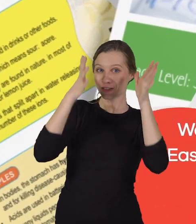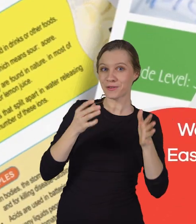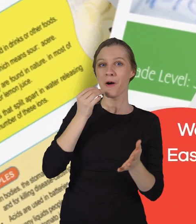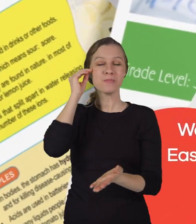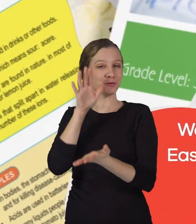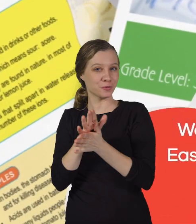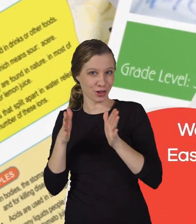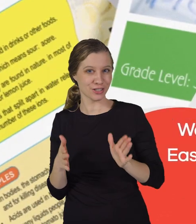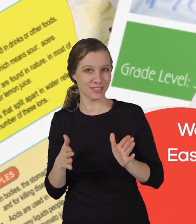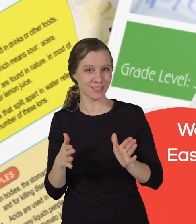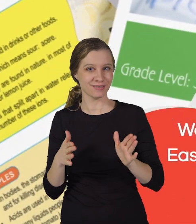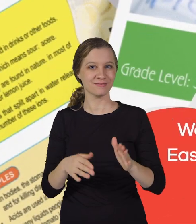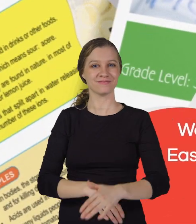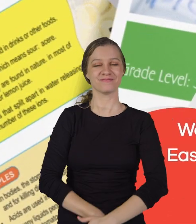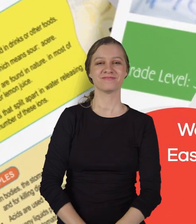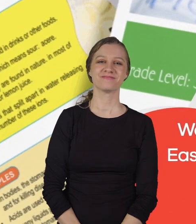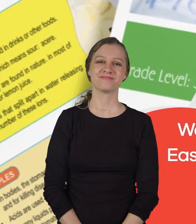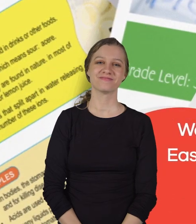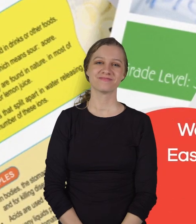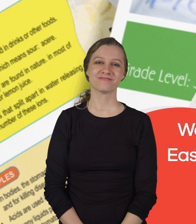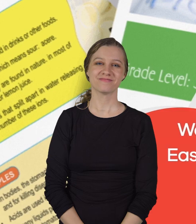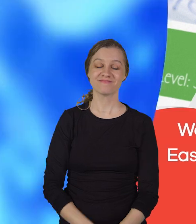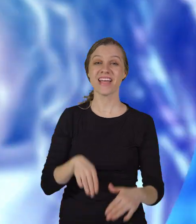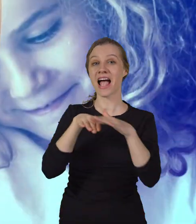teachers and homeschoolers.